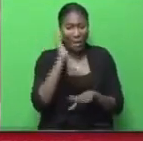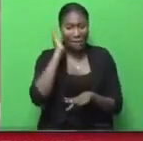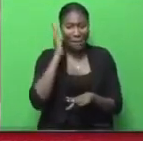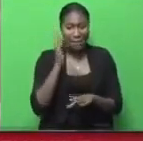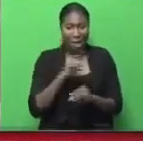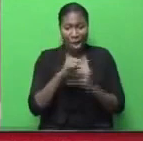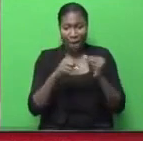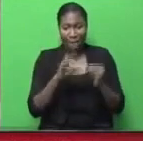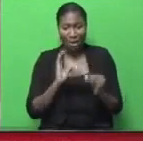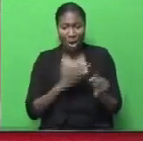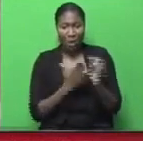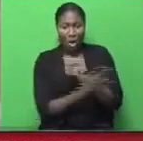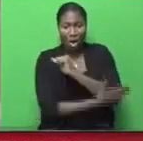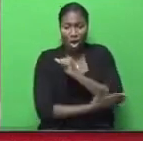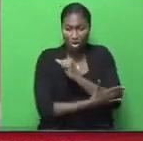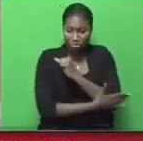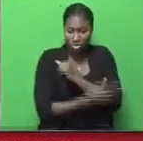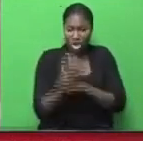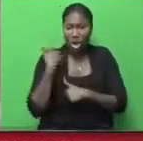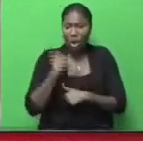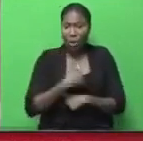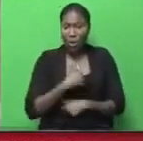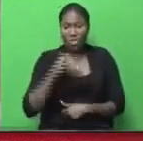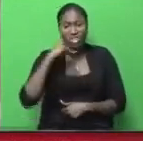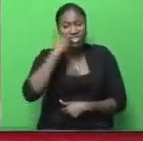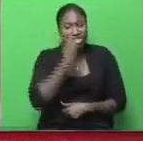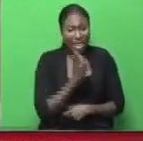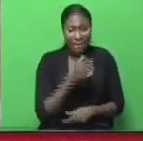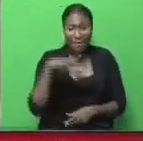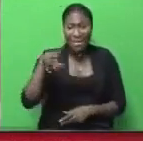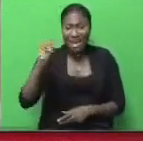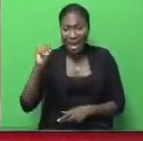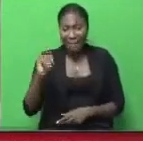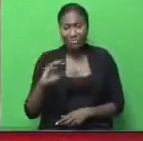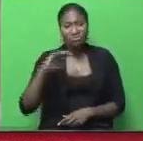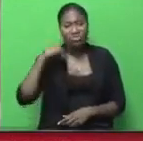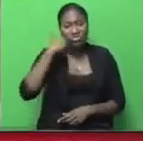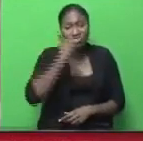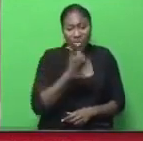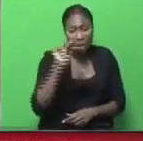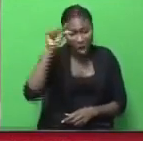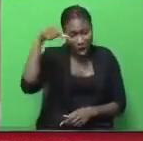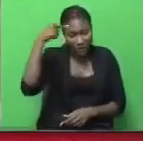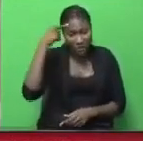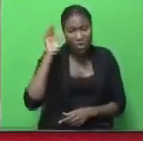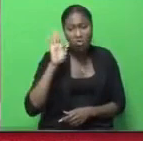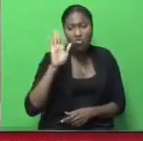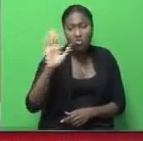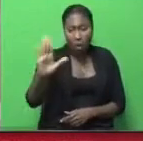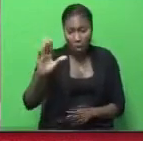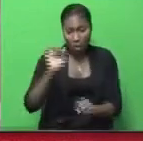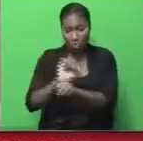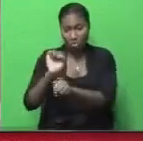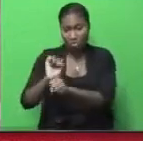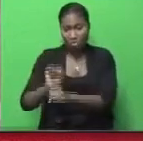our country. We shame of the PNM. We shame of the government. We shame of your performance.